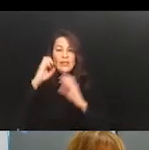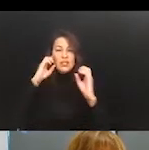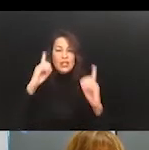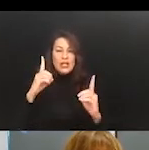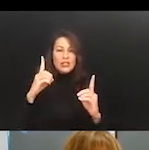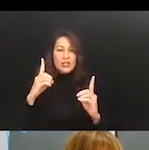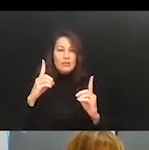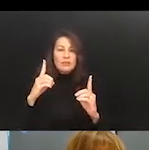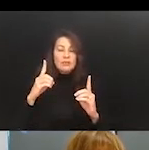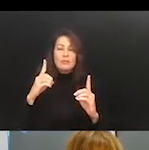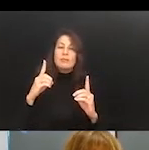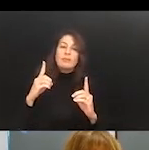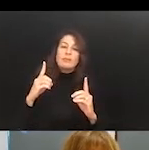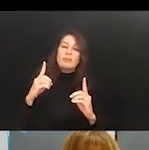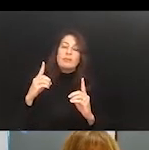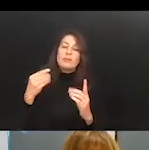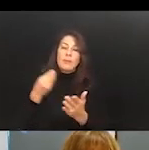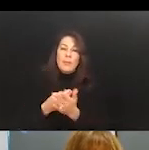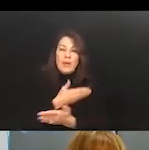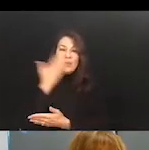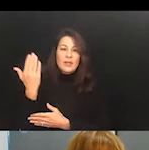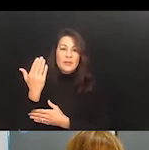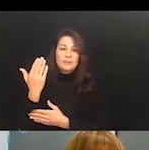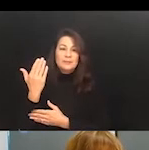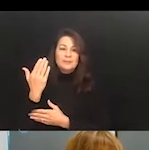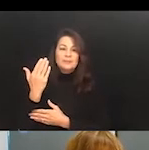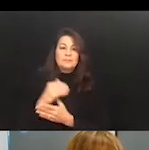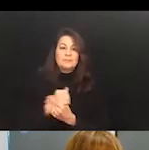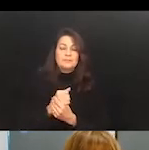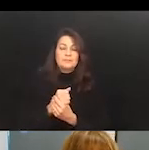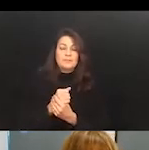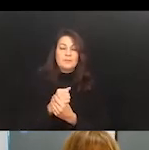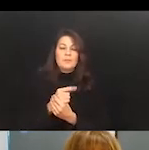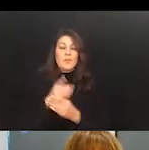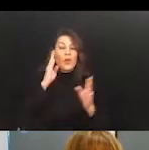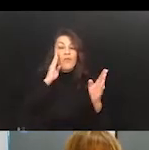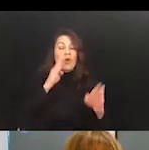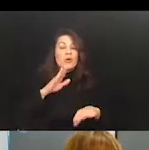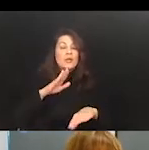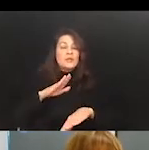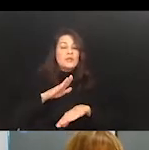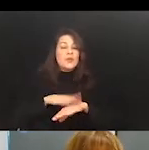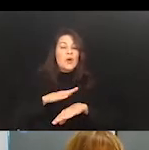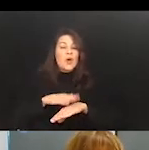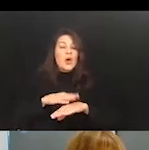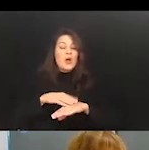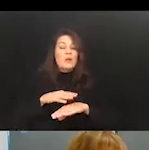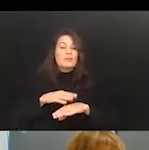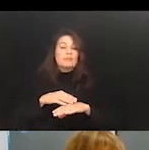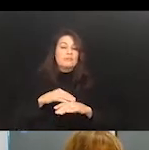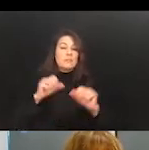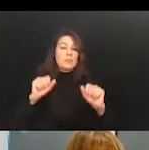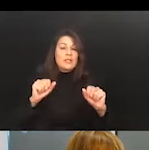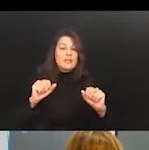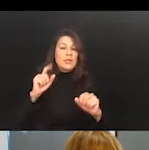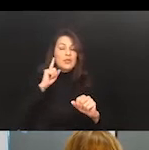ethical and inclusive technology for over a decade, and is focused on innovating around the immense potential of technology to drive